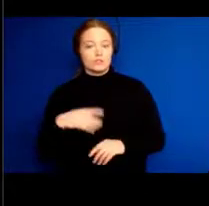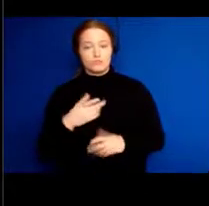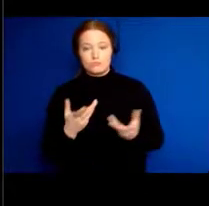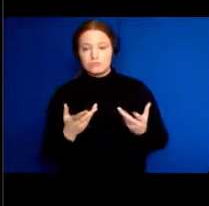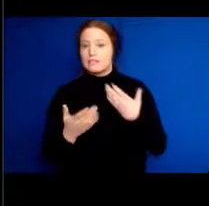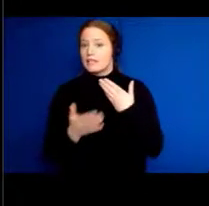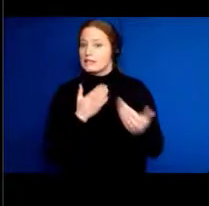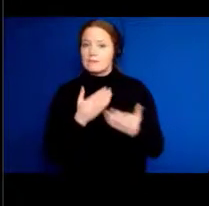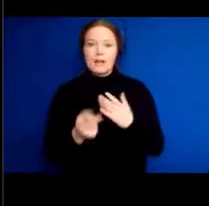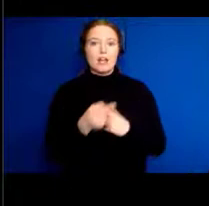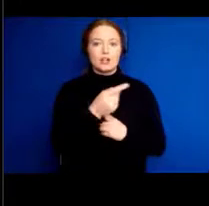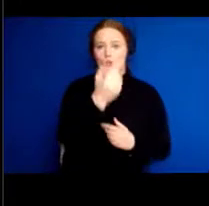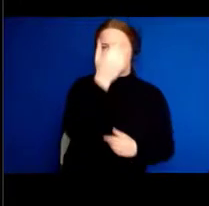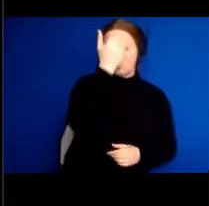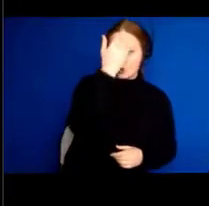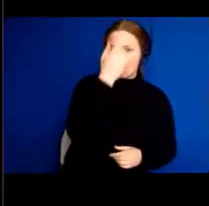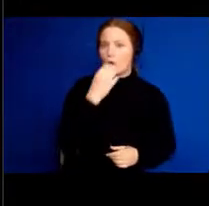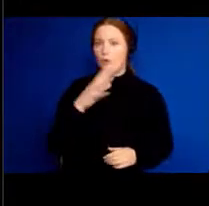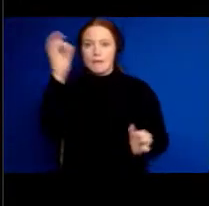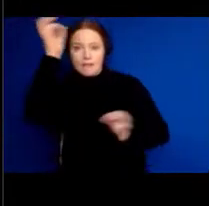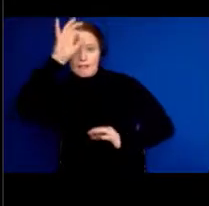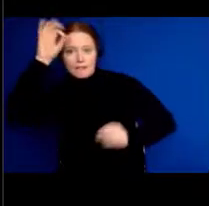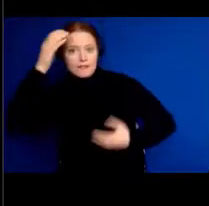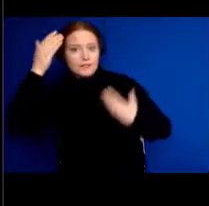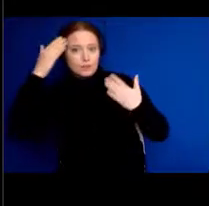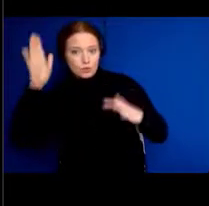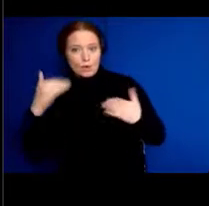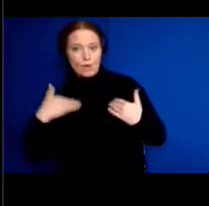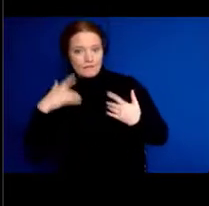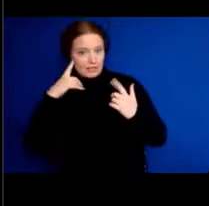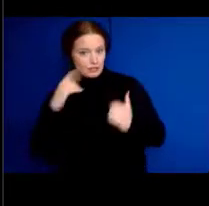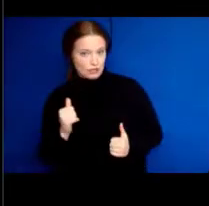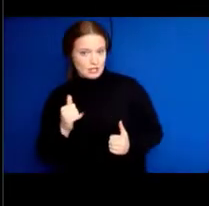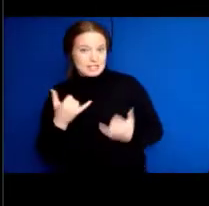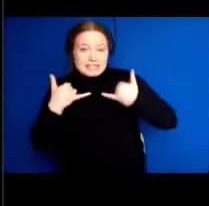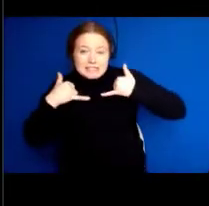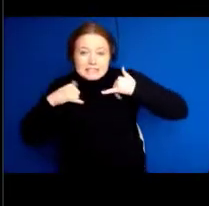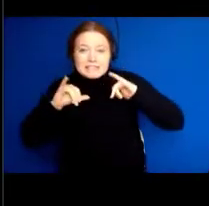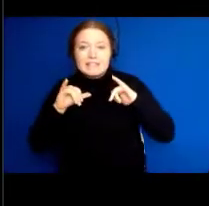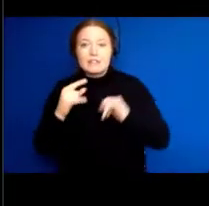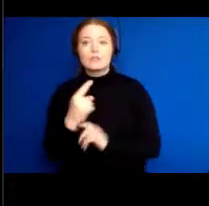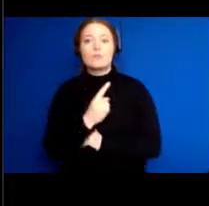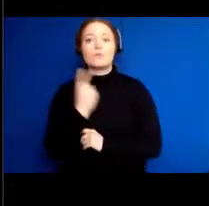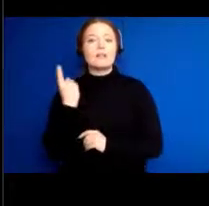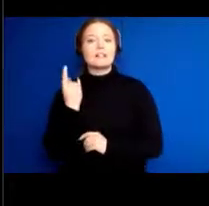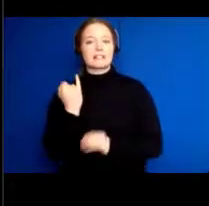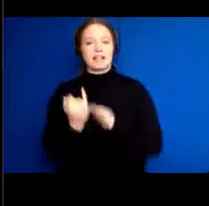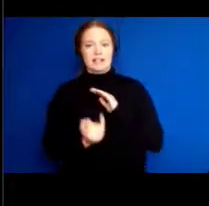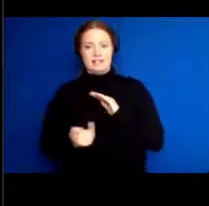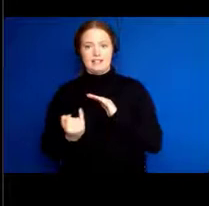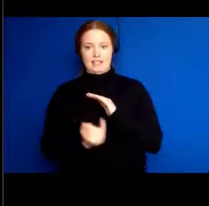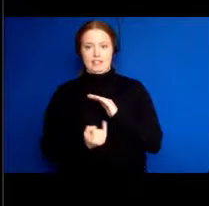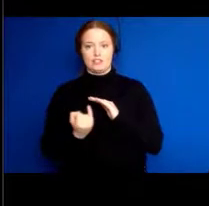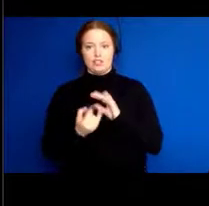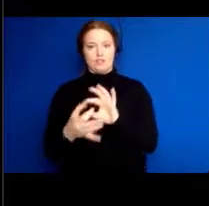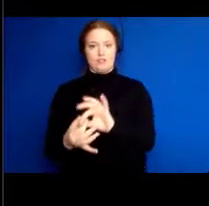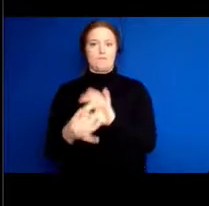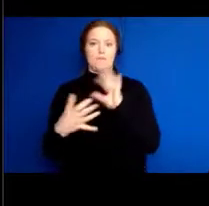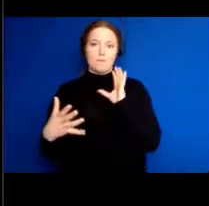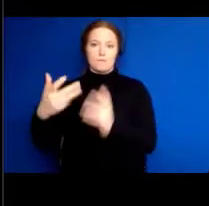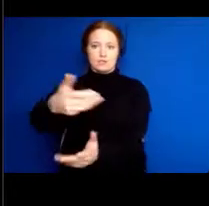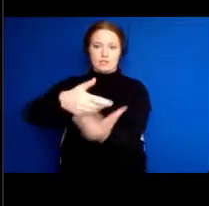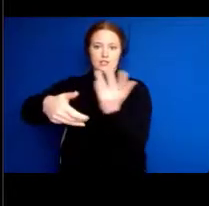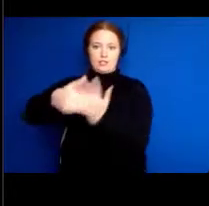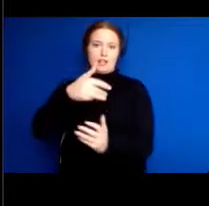elevated for lower cognition and social isolation. And that is really what we want to prevent. We don't want you to have